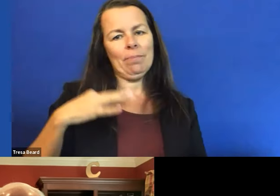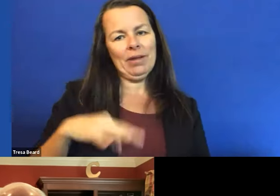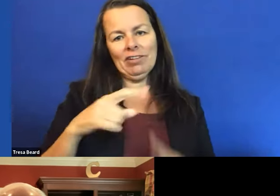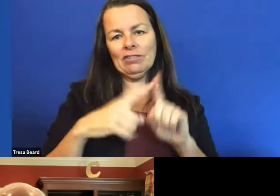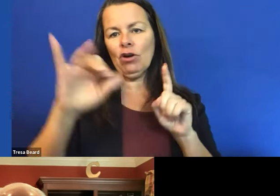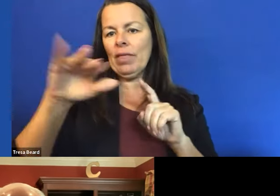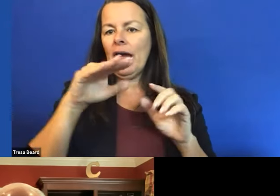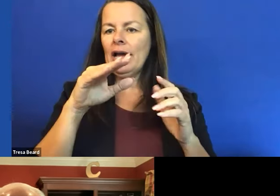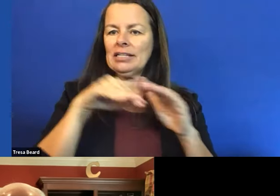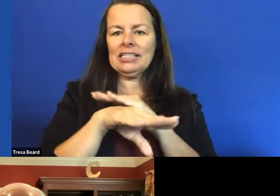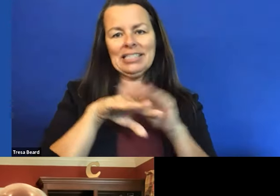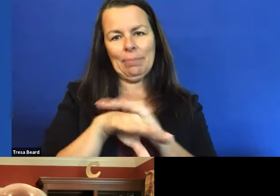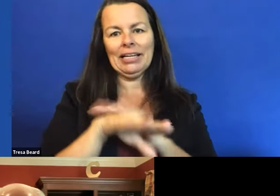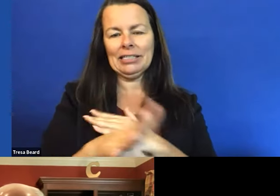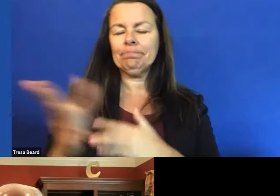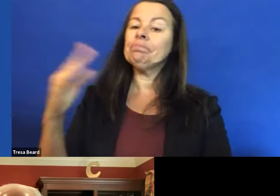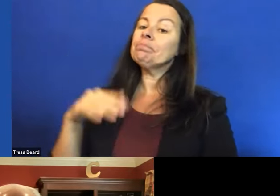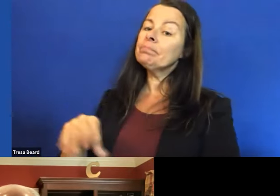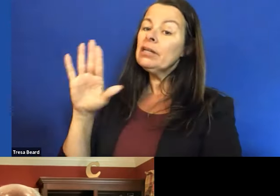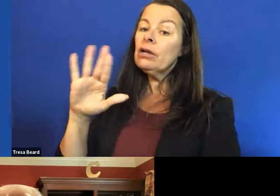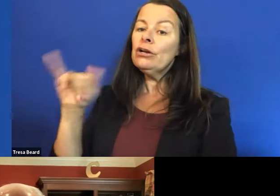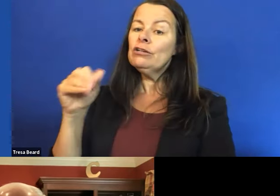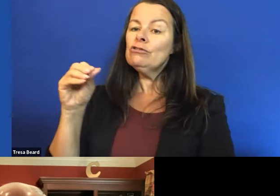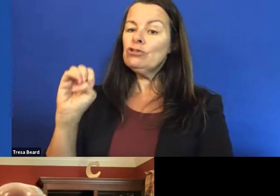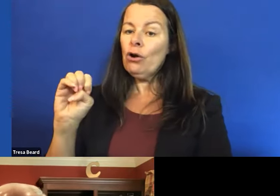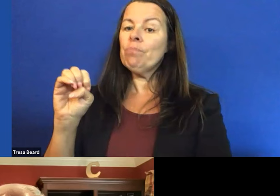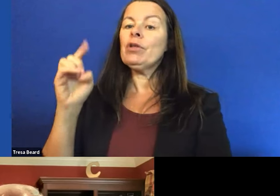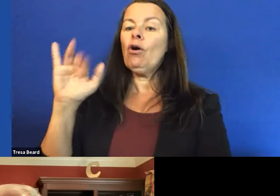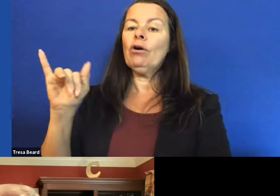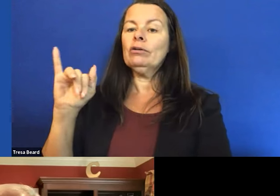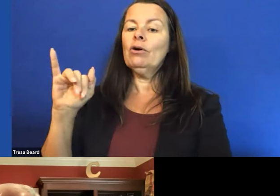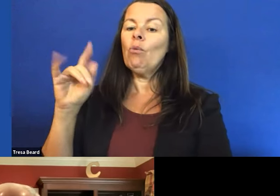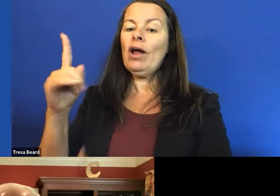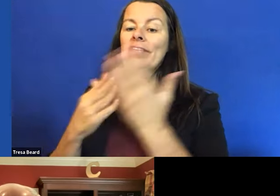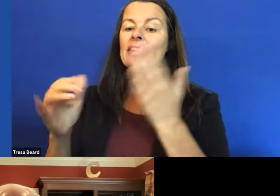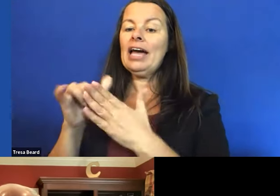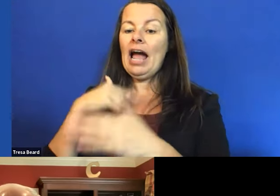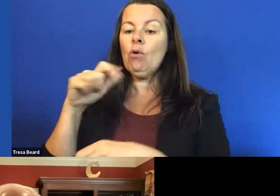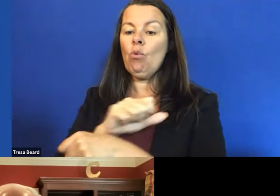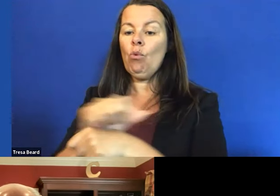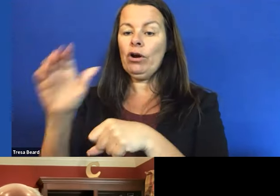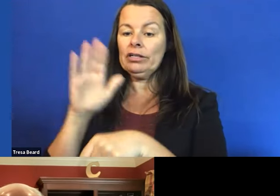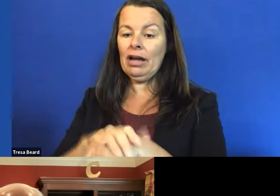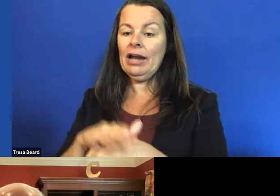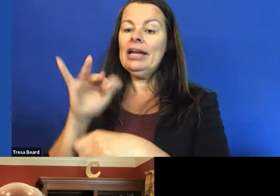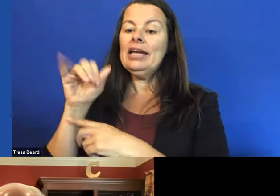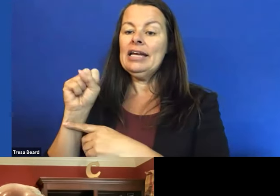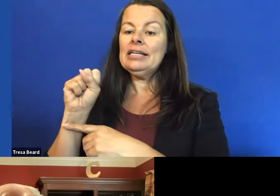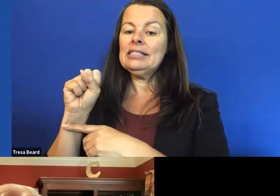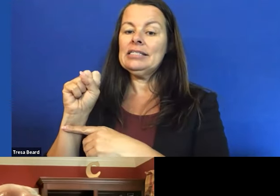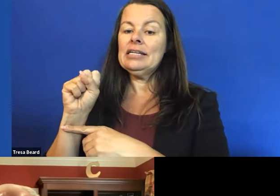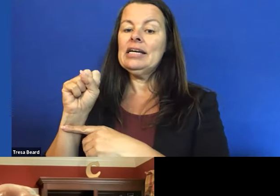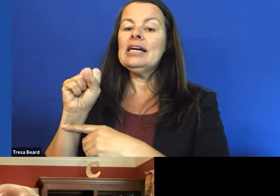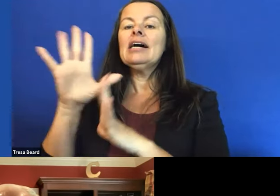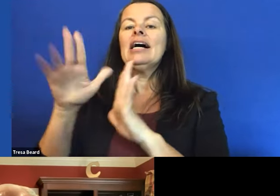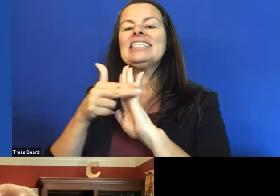So how can we expand? Joe, one of the things that I really worked on, there's one word that I think is critical, is stigma.